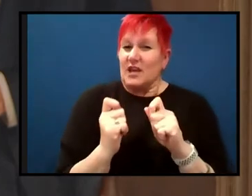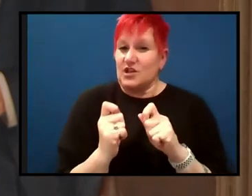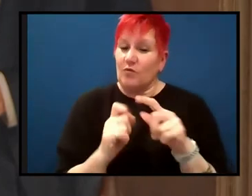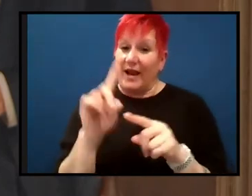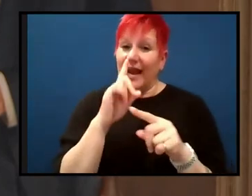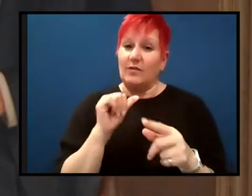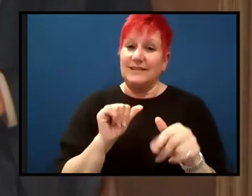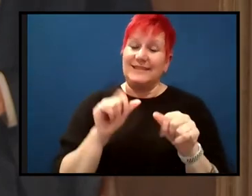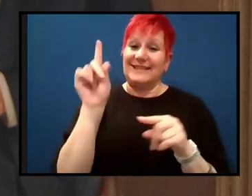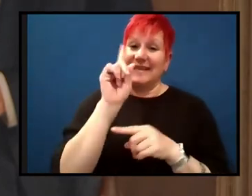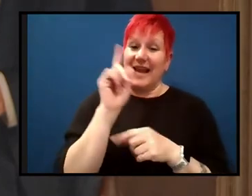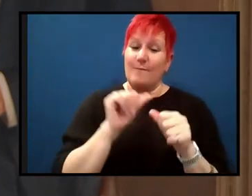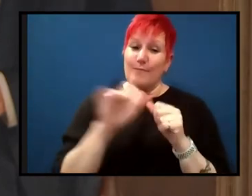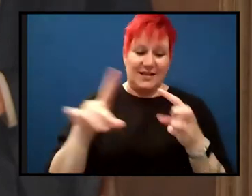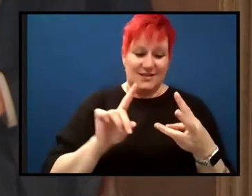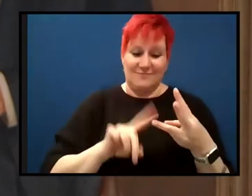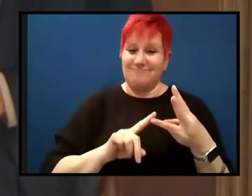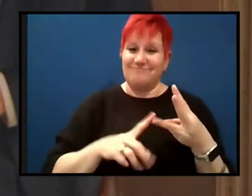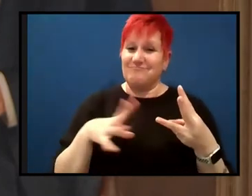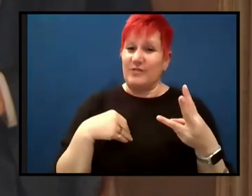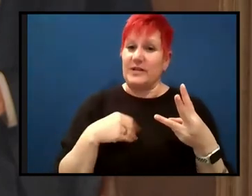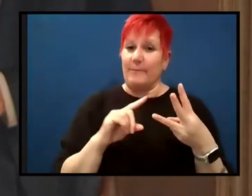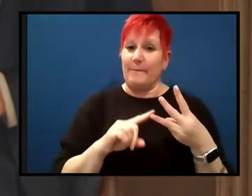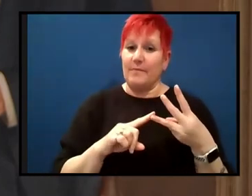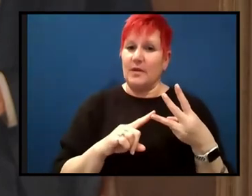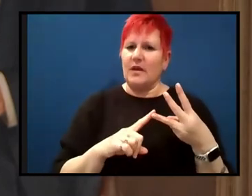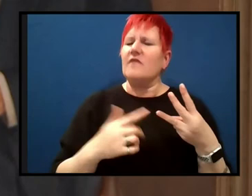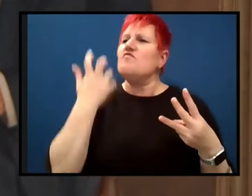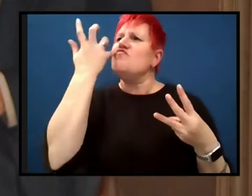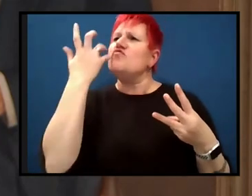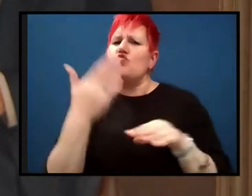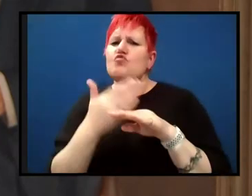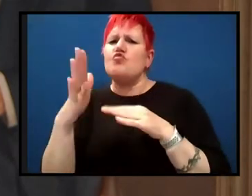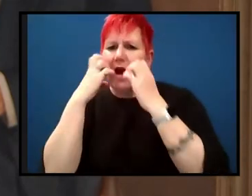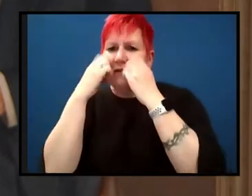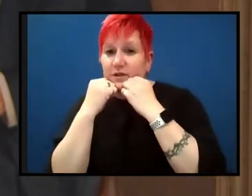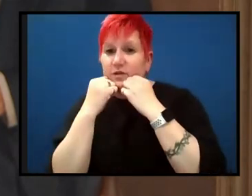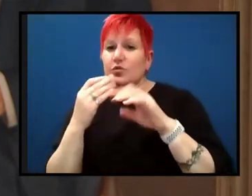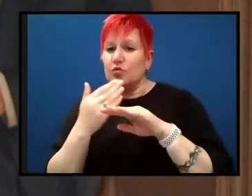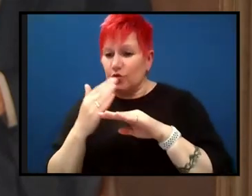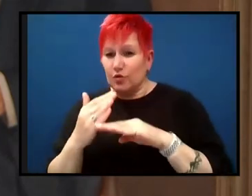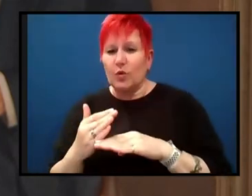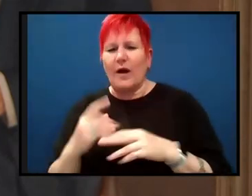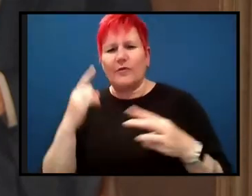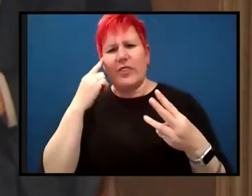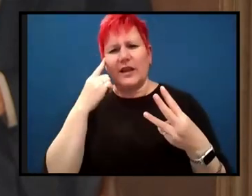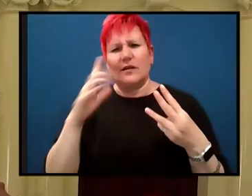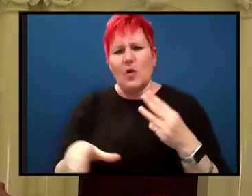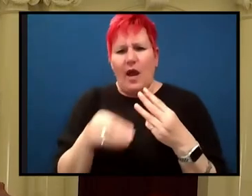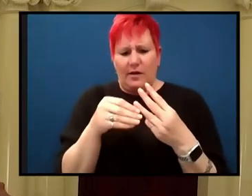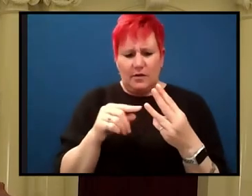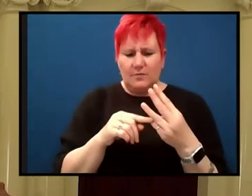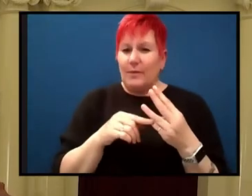to be open-minded that if there's new evidence that suggests something else, we have to consider that as well. Thanks a lot, Connor.